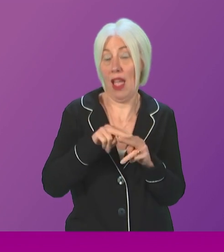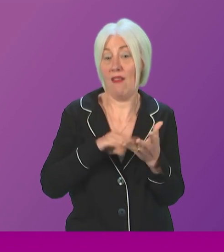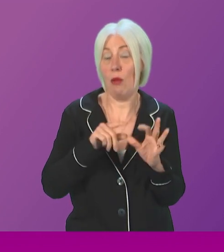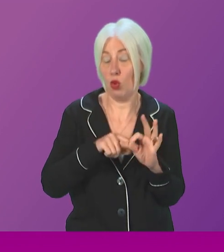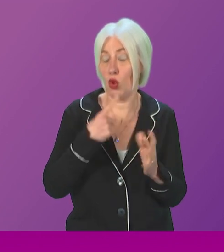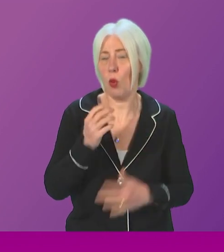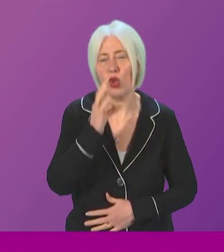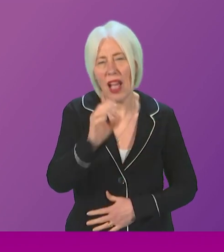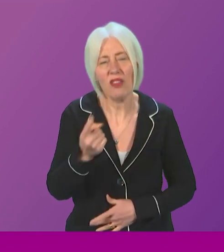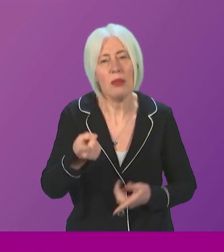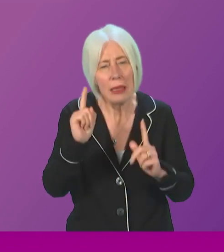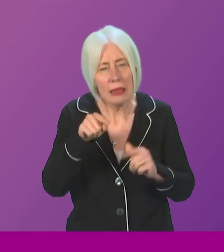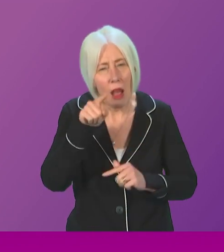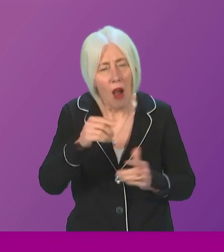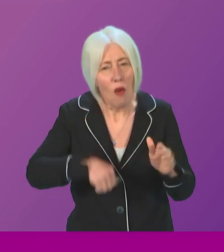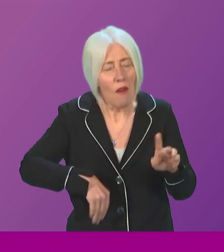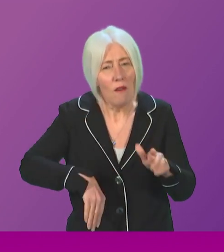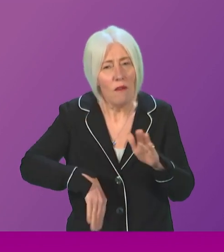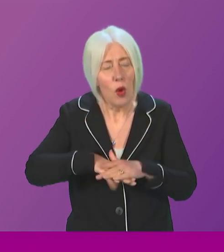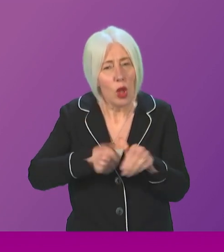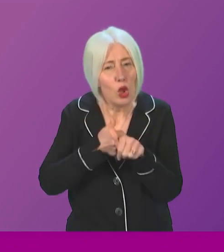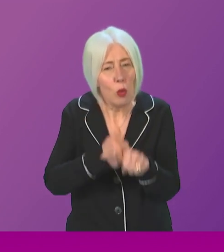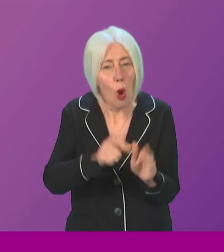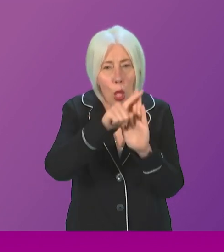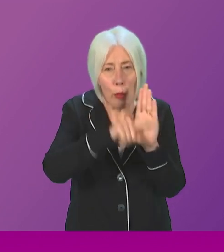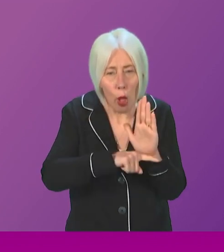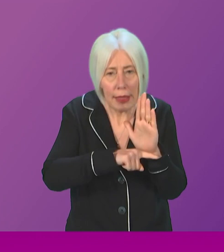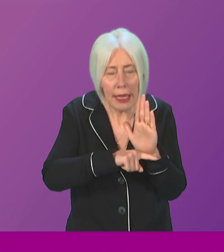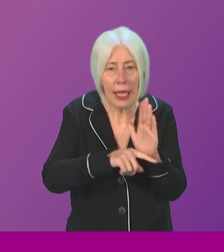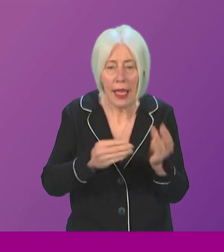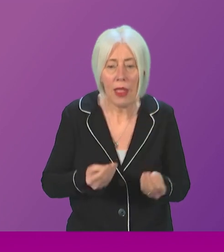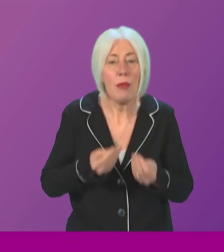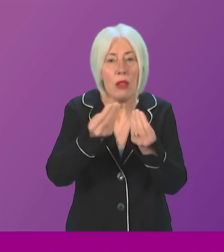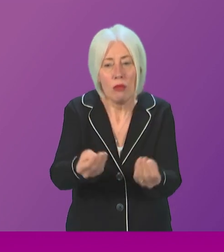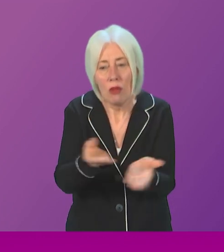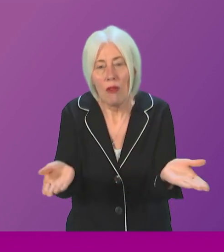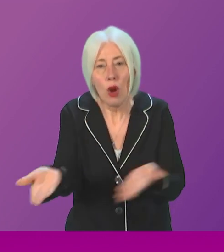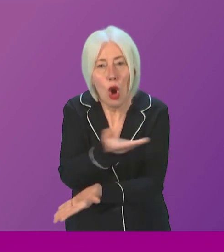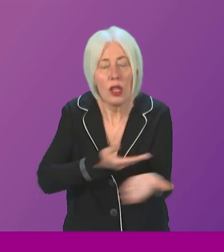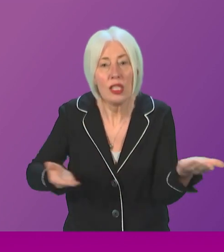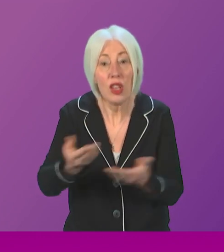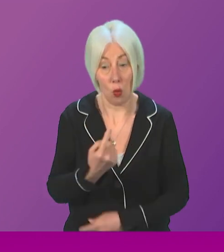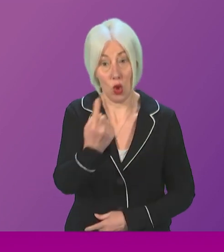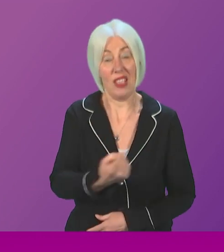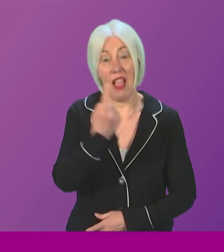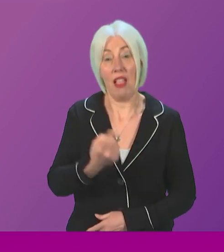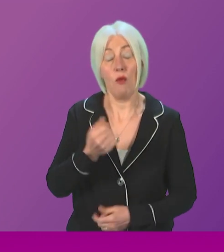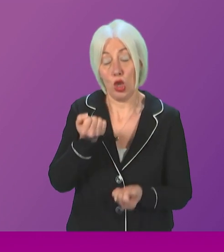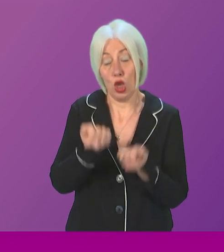ask the First Minister, does he fully support the policy which was brought forward for consultation when he was Justice Secretary?